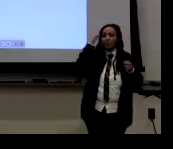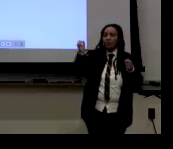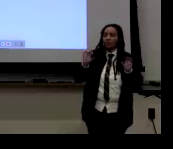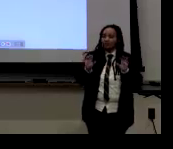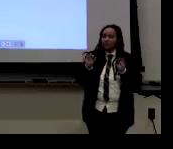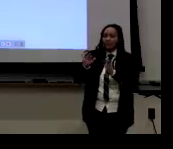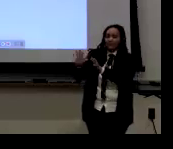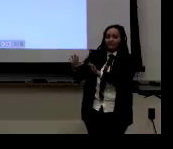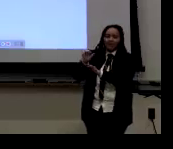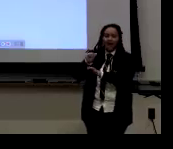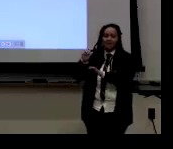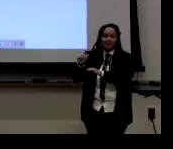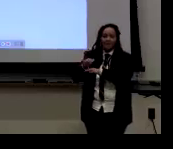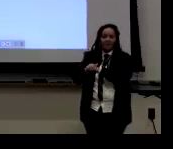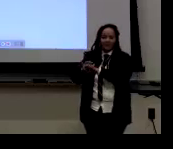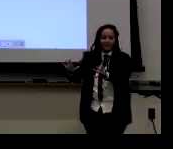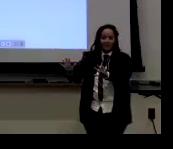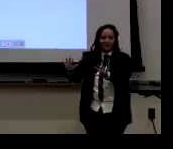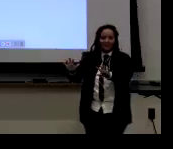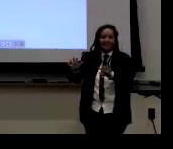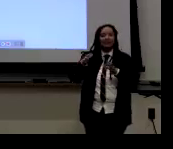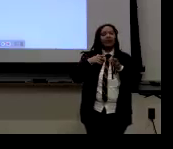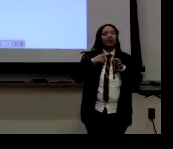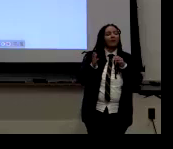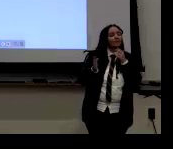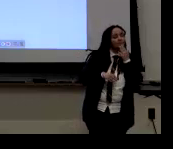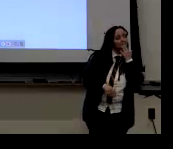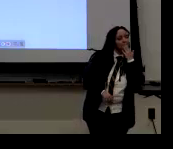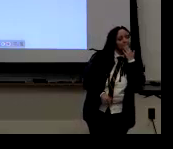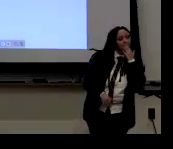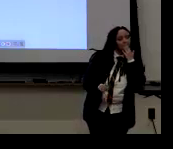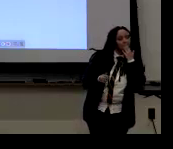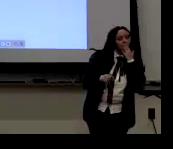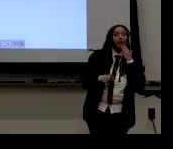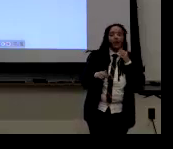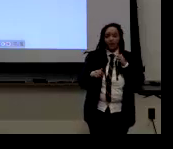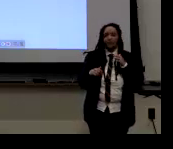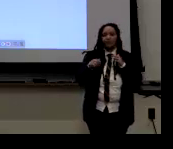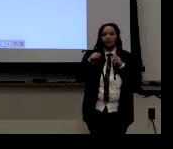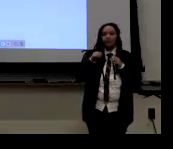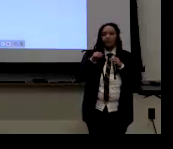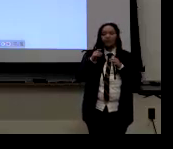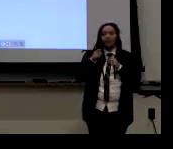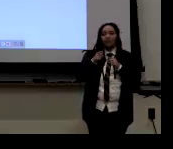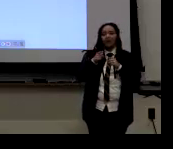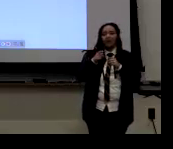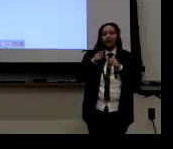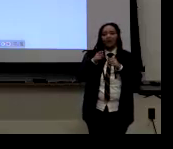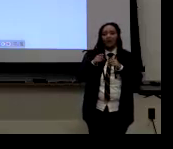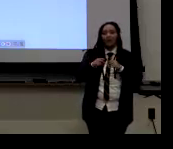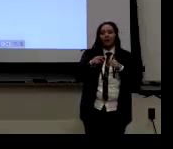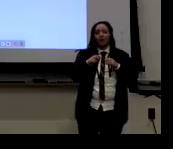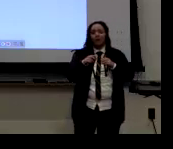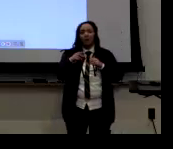I don't really want to say roll. I no, no, wrong word. That's African American English. It's more so like a wavy neck kind of thing.